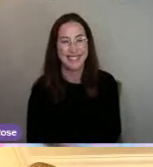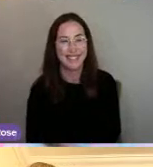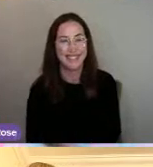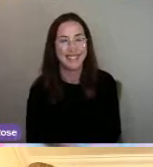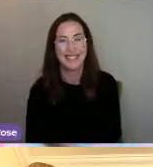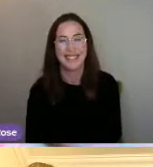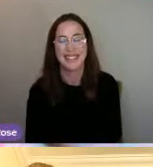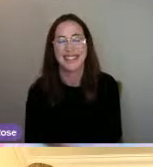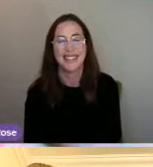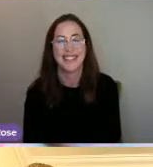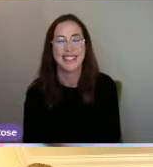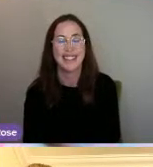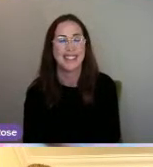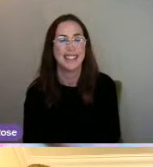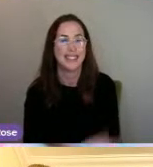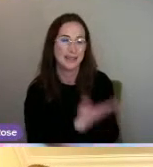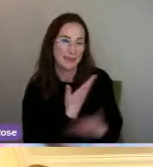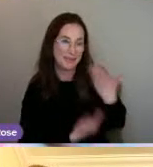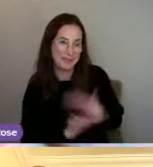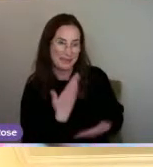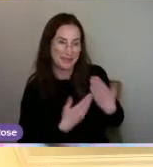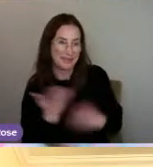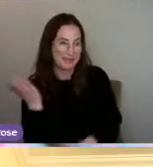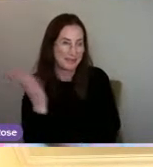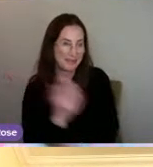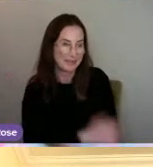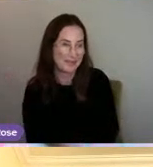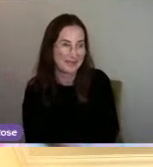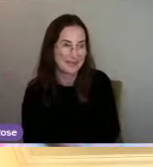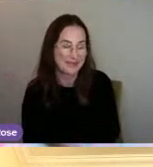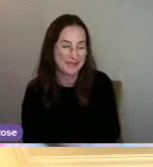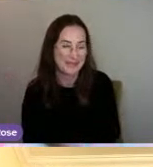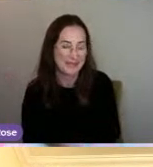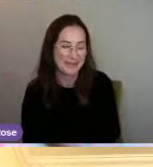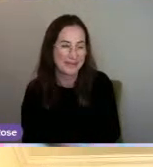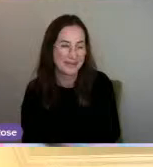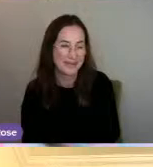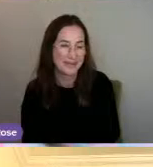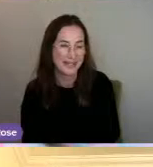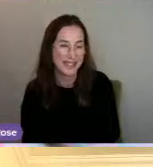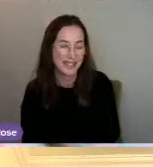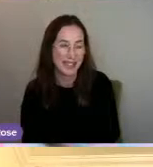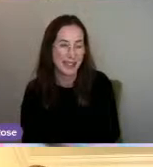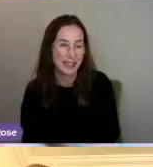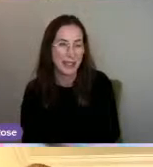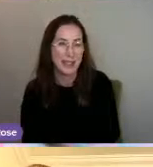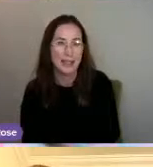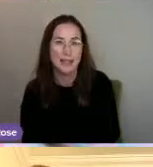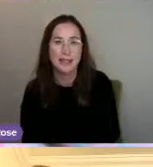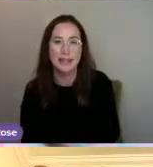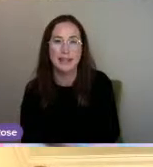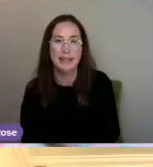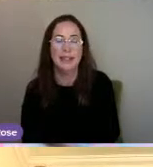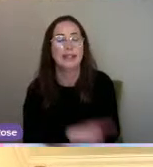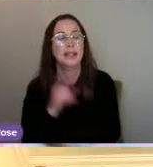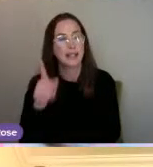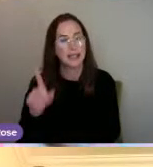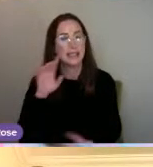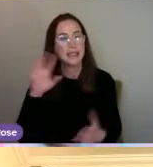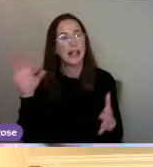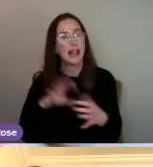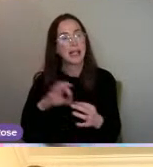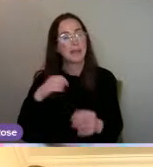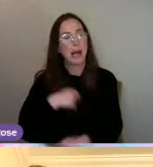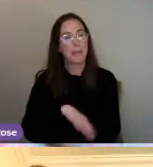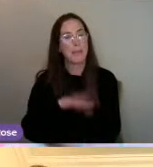Great. So, yes, tell us about it. So, this is carrying on my bipolar theme. So,